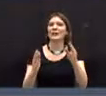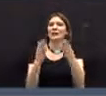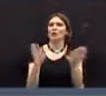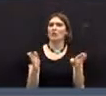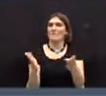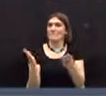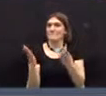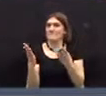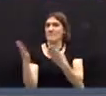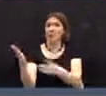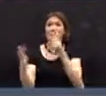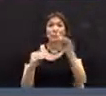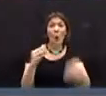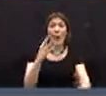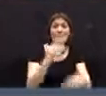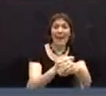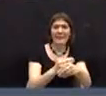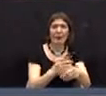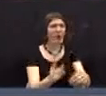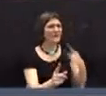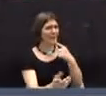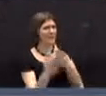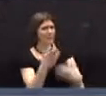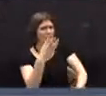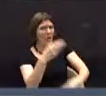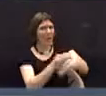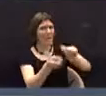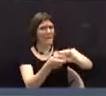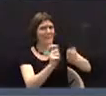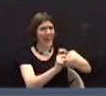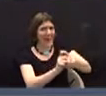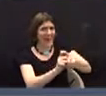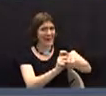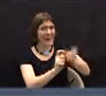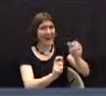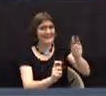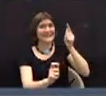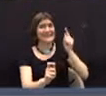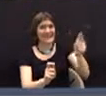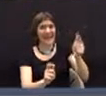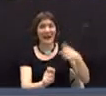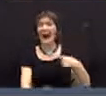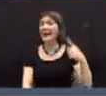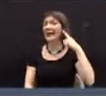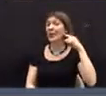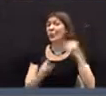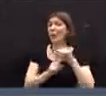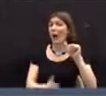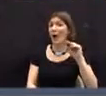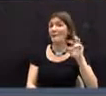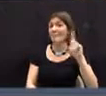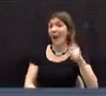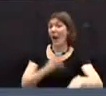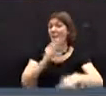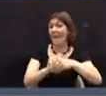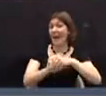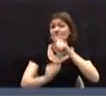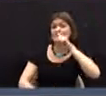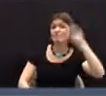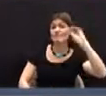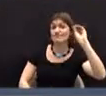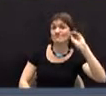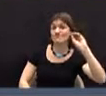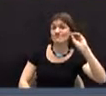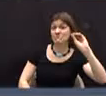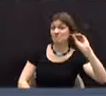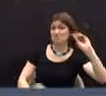something... I believe he did move to amend, and it was seconded. I didn't hear the word amend in any of the wording that he